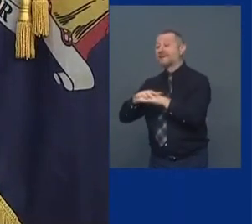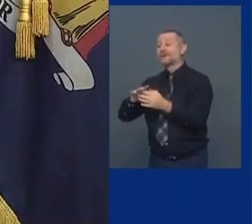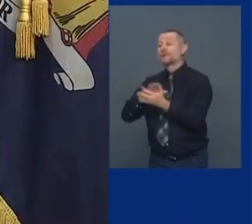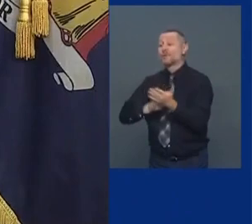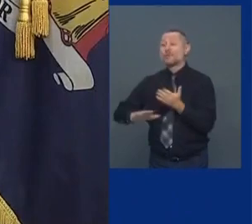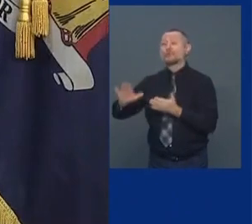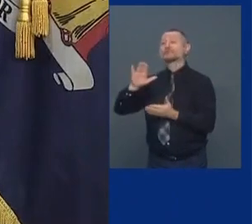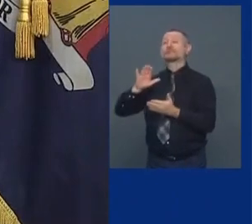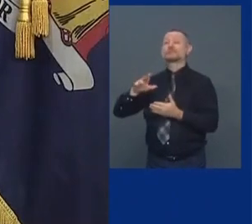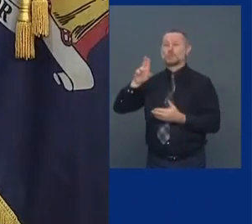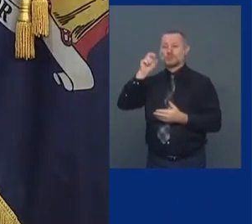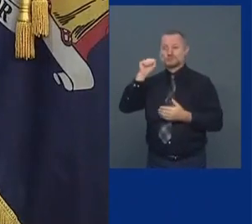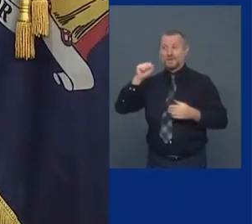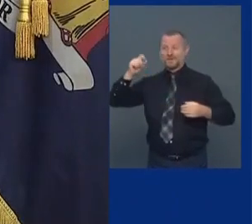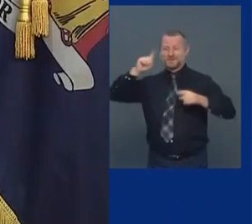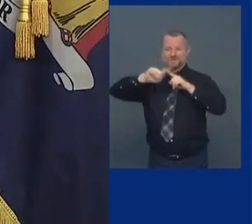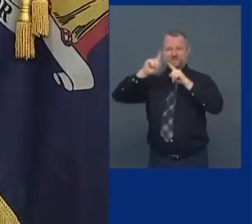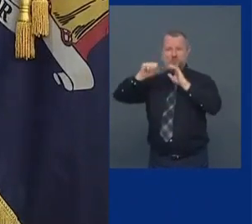That's the difference.